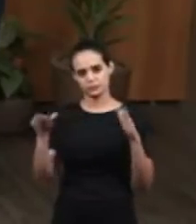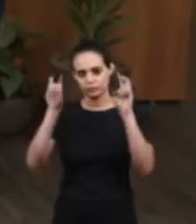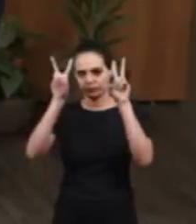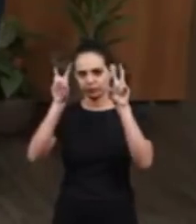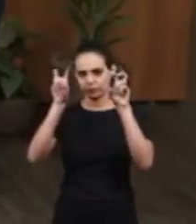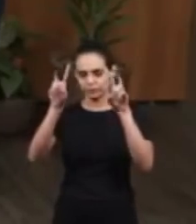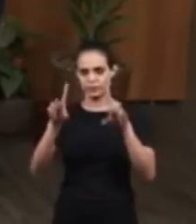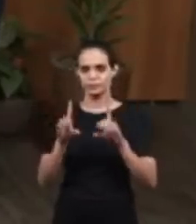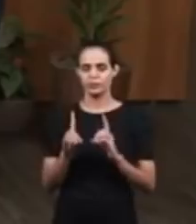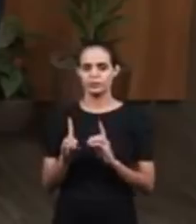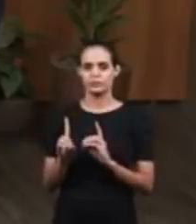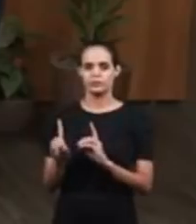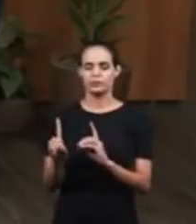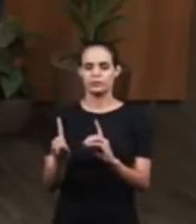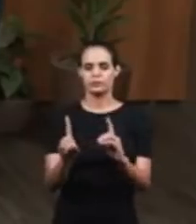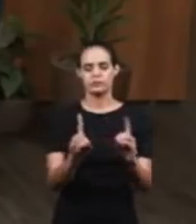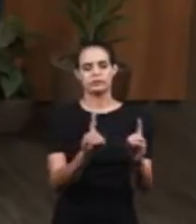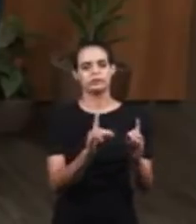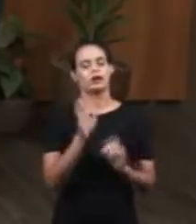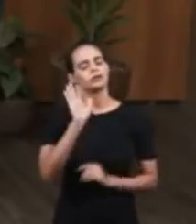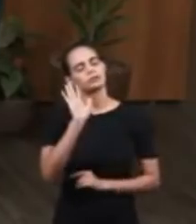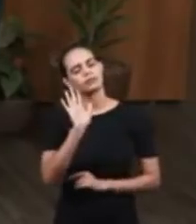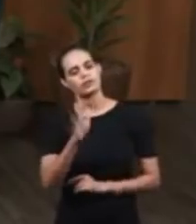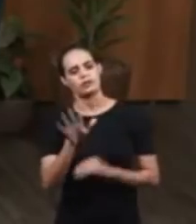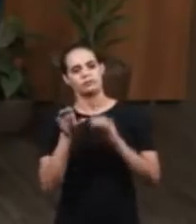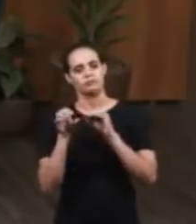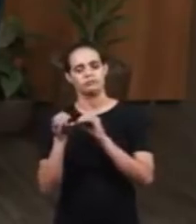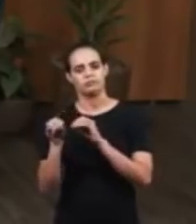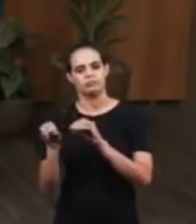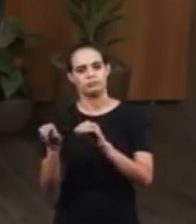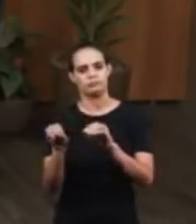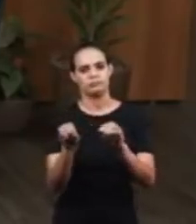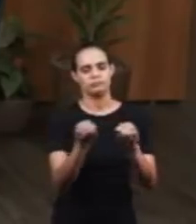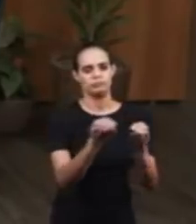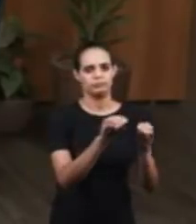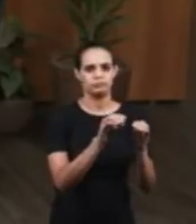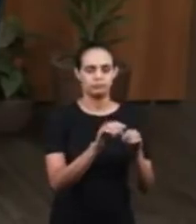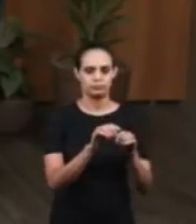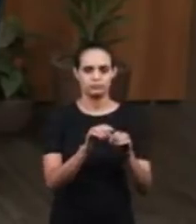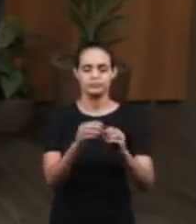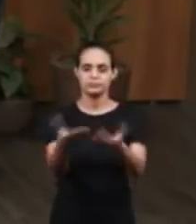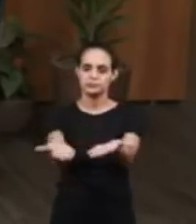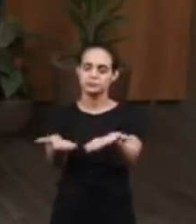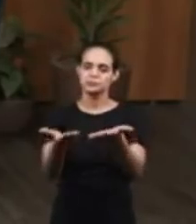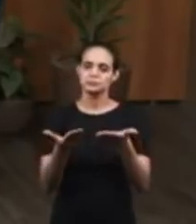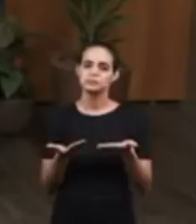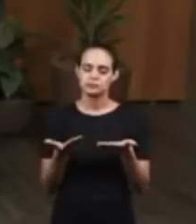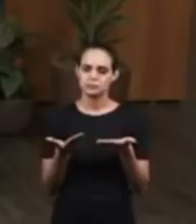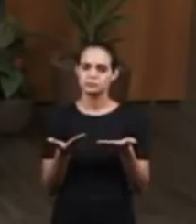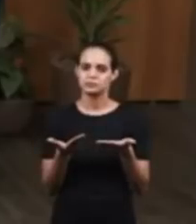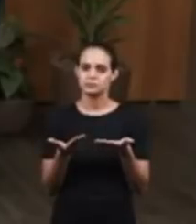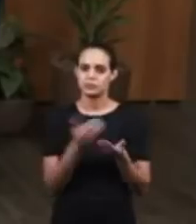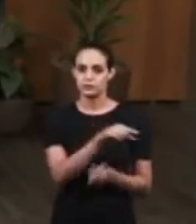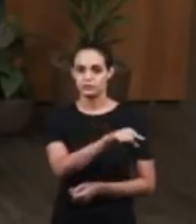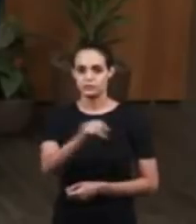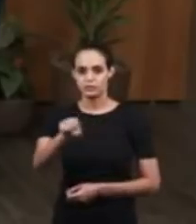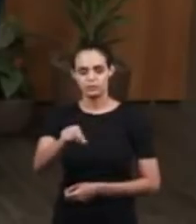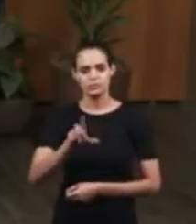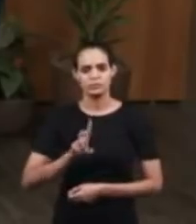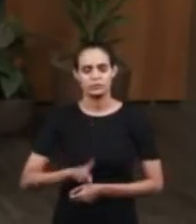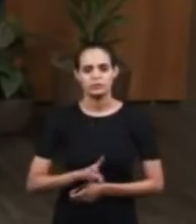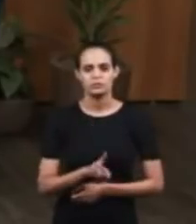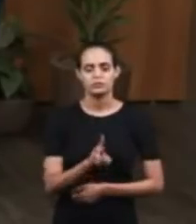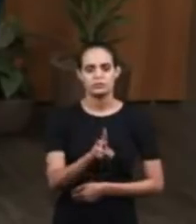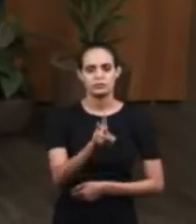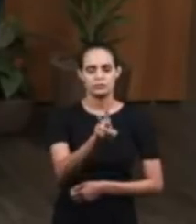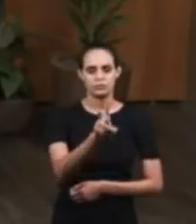we give continuity to the doctrinary content that has been taught, we invite you to continue to